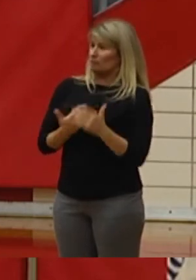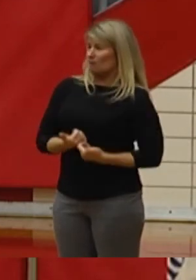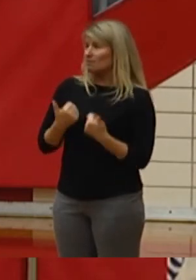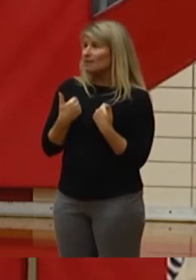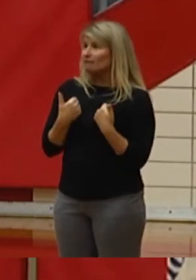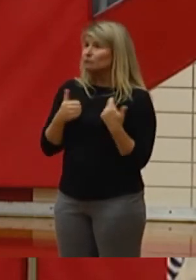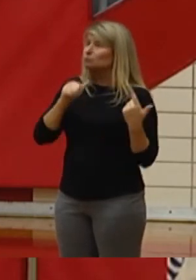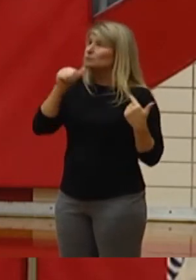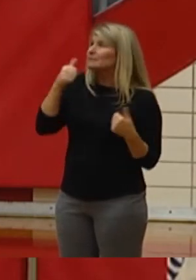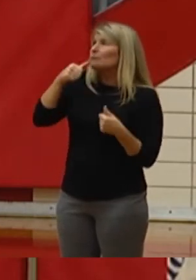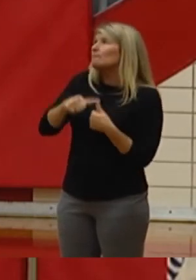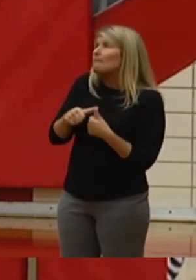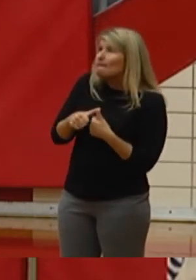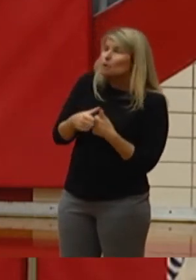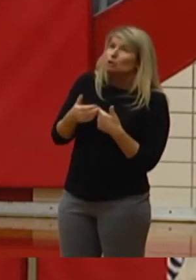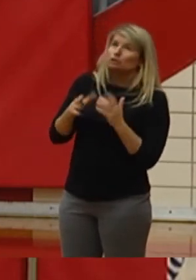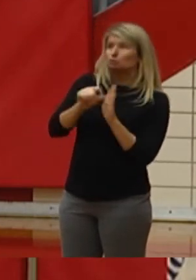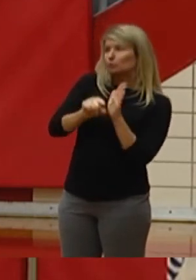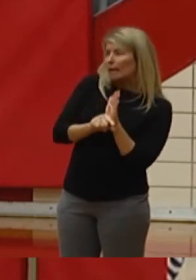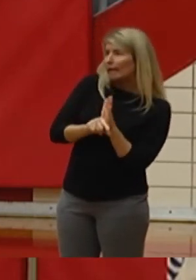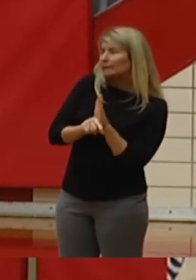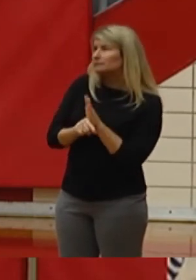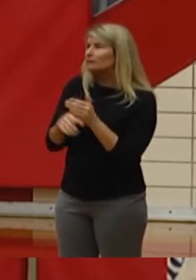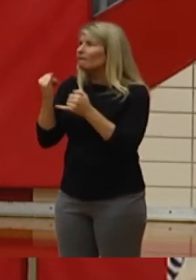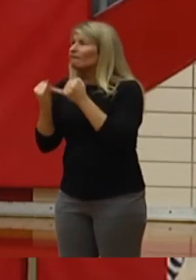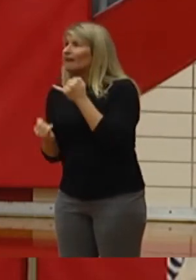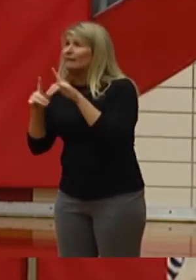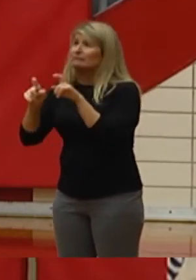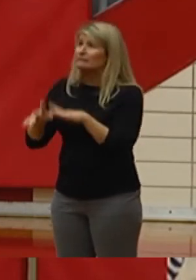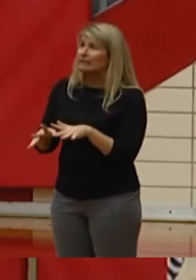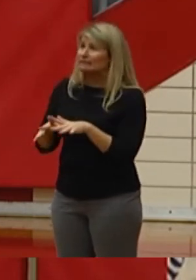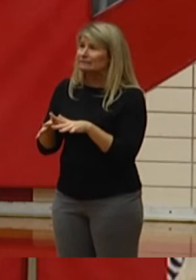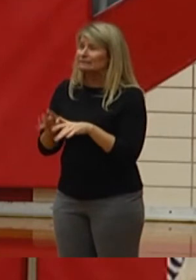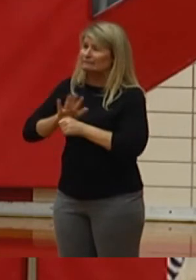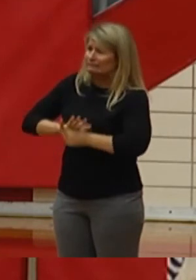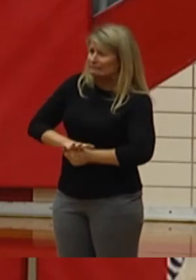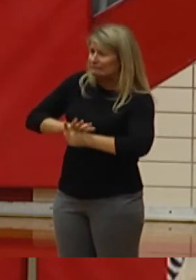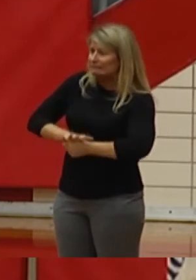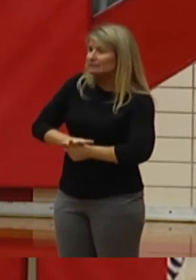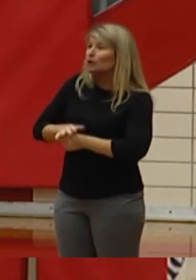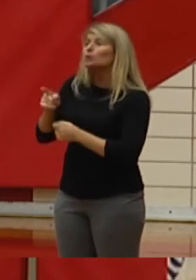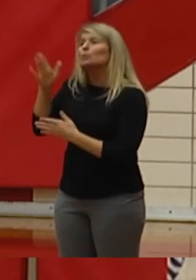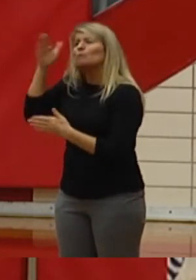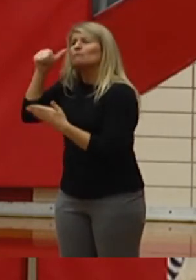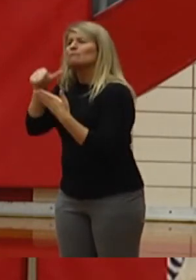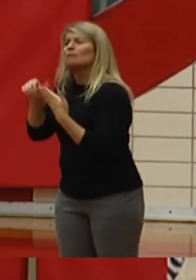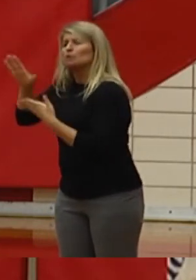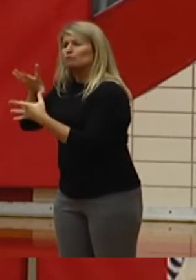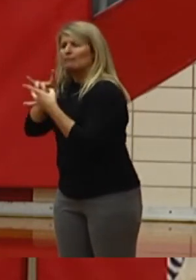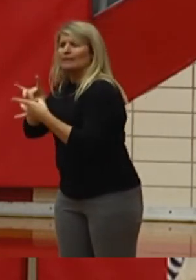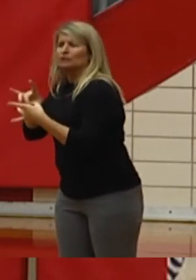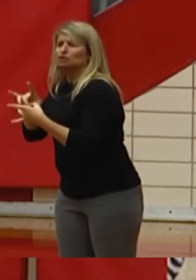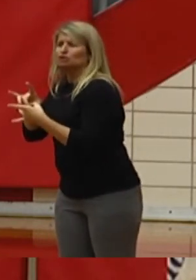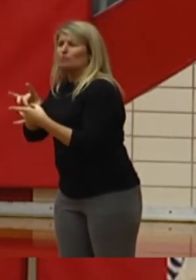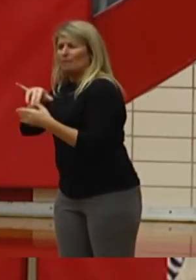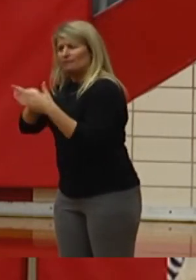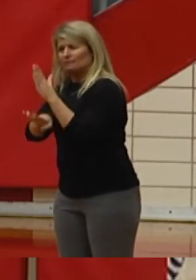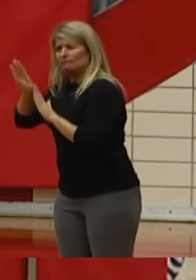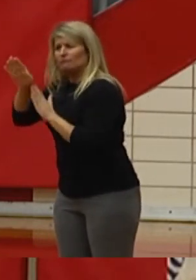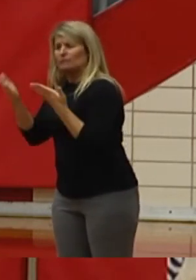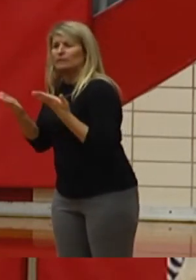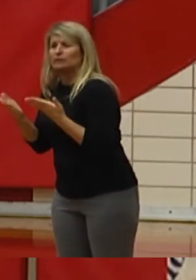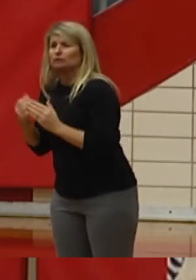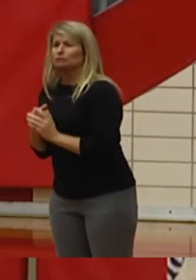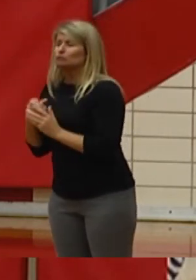remember your grades or how stressed you were during finals. You're going to remember the relationships you made here. So, remember all of your friends,